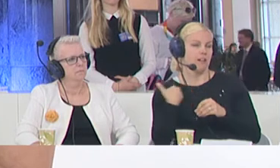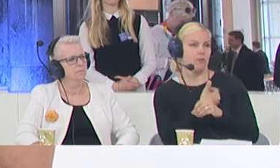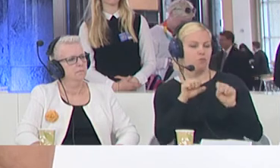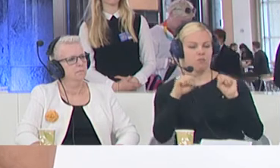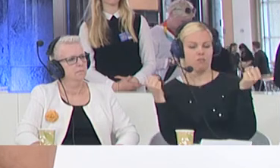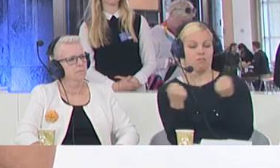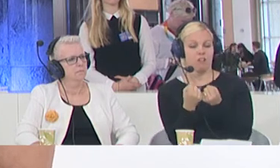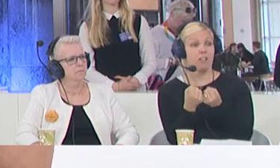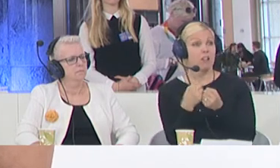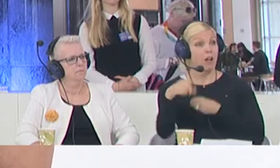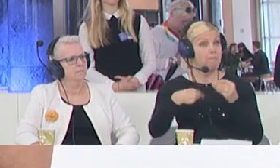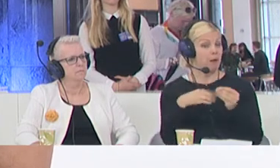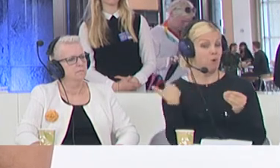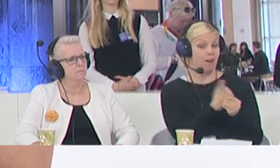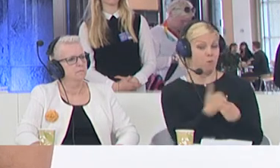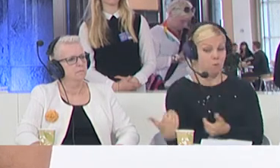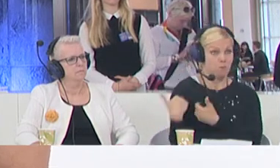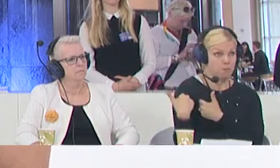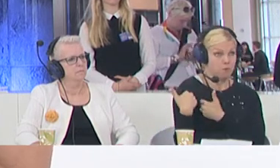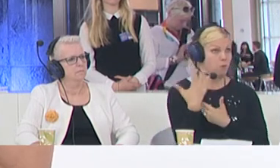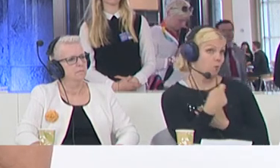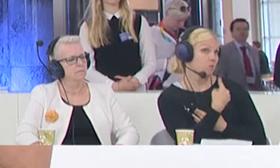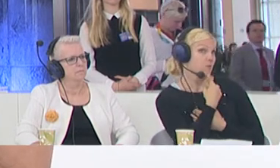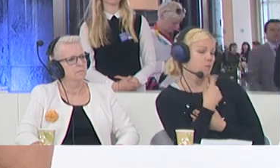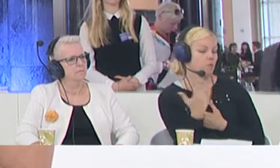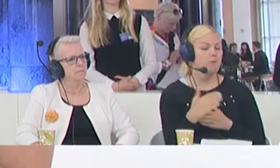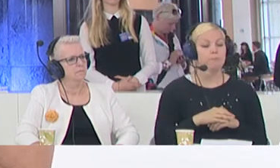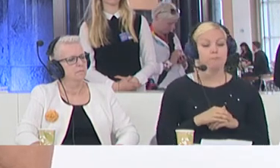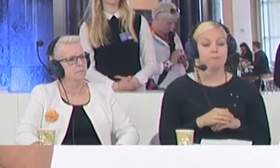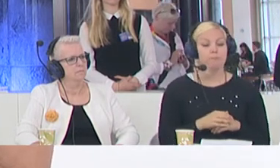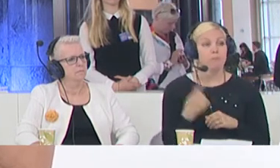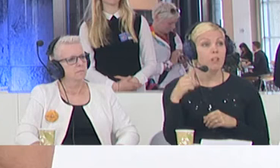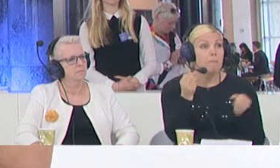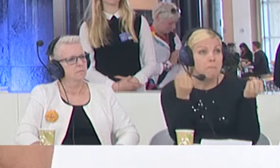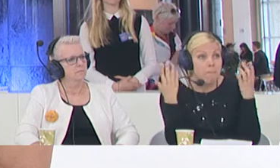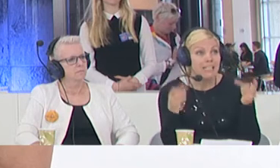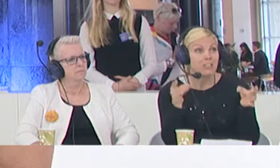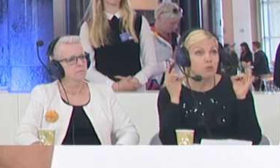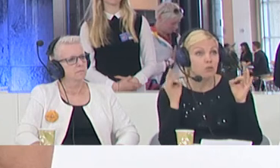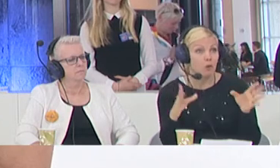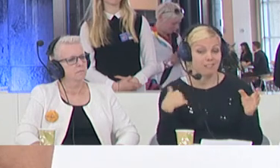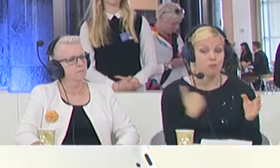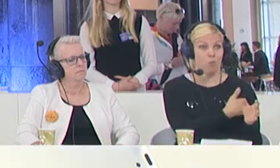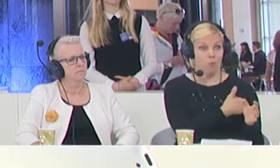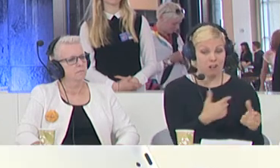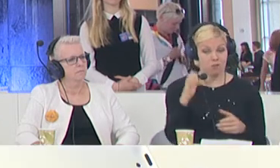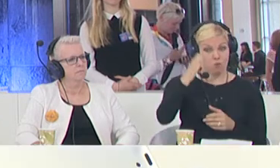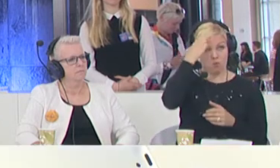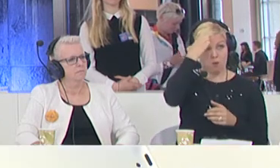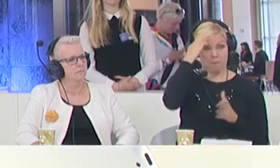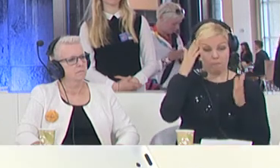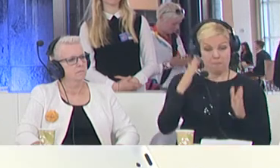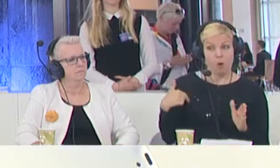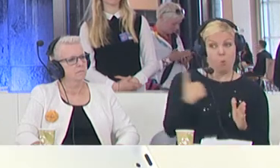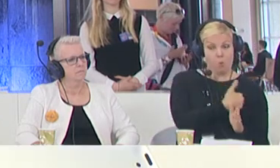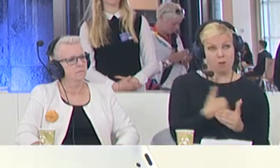say before, we have to bear in mind that for many crises, we Europeans are responsible as well, that people have to